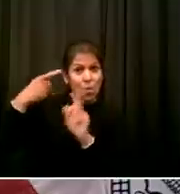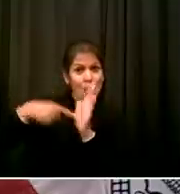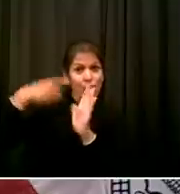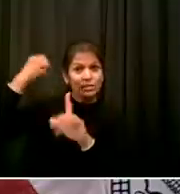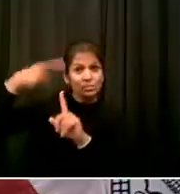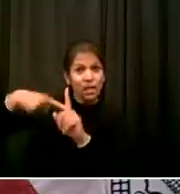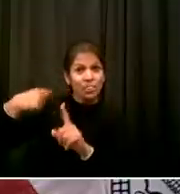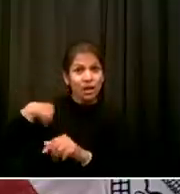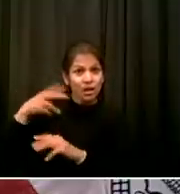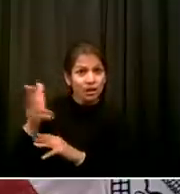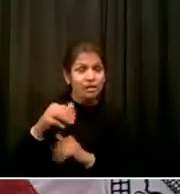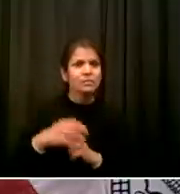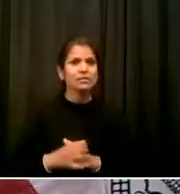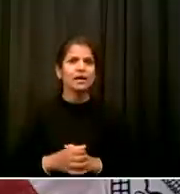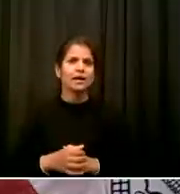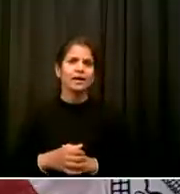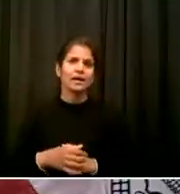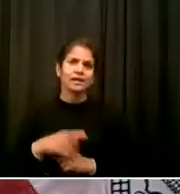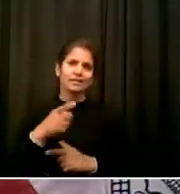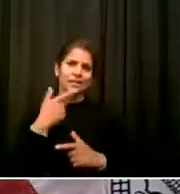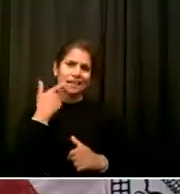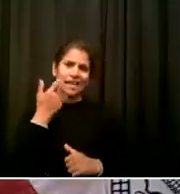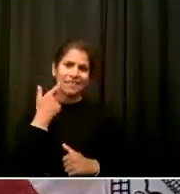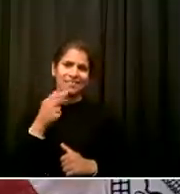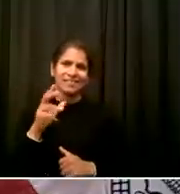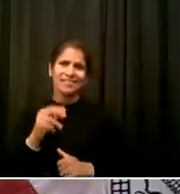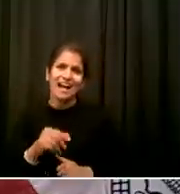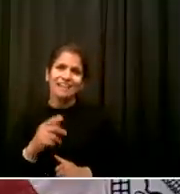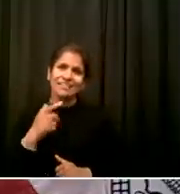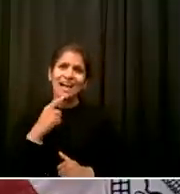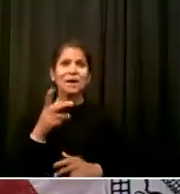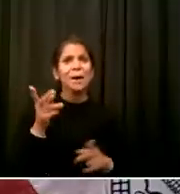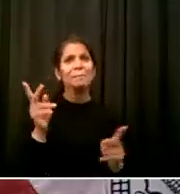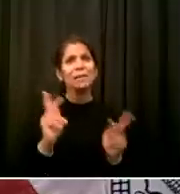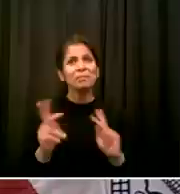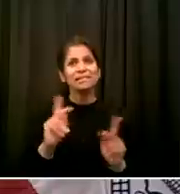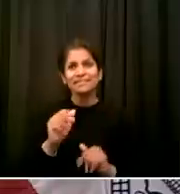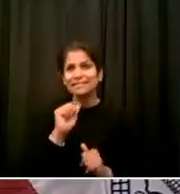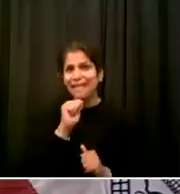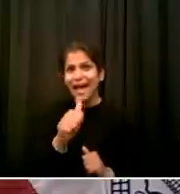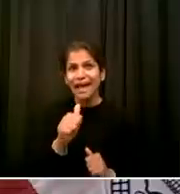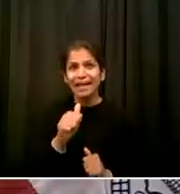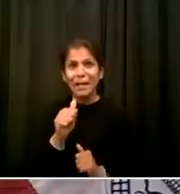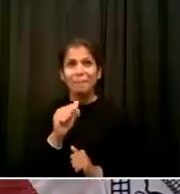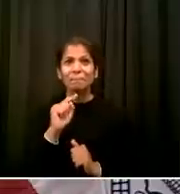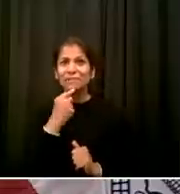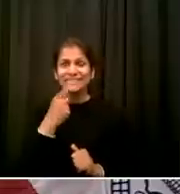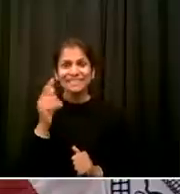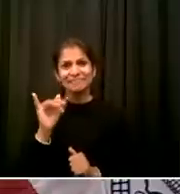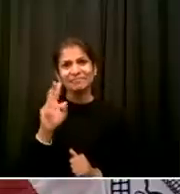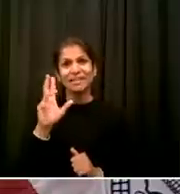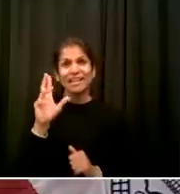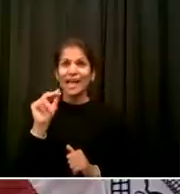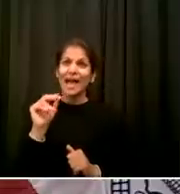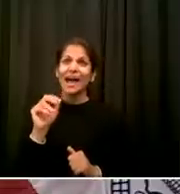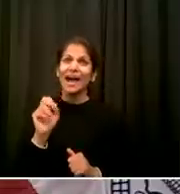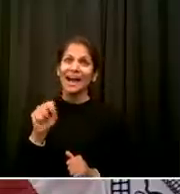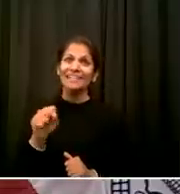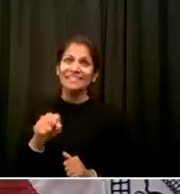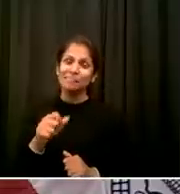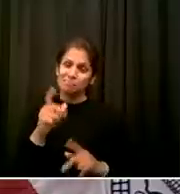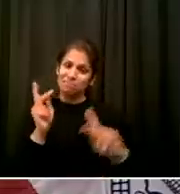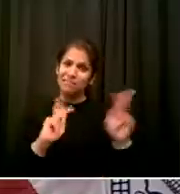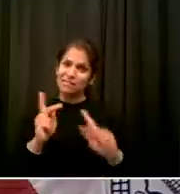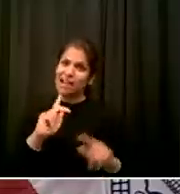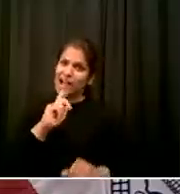alternate side parking is like right up there with Satan in most people's view So it's And fortunately it is a necessary evil if